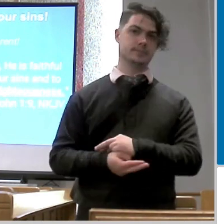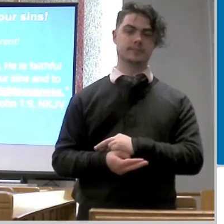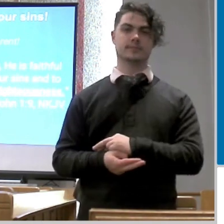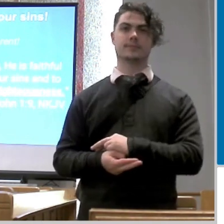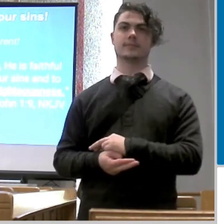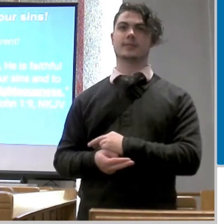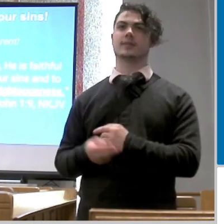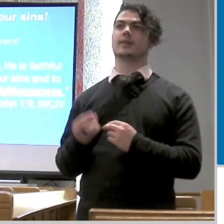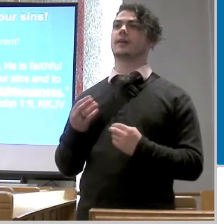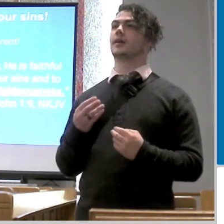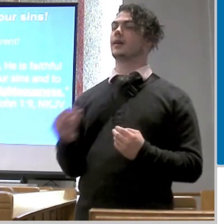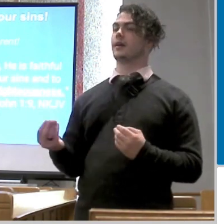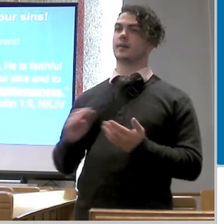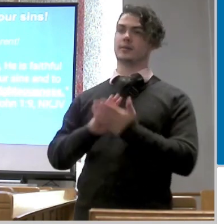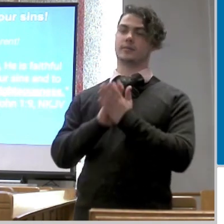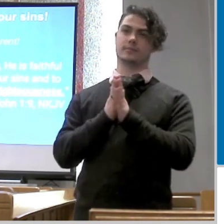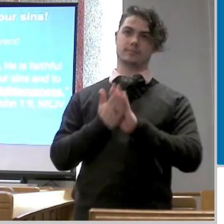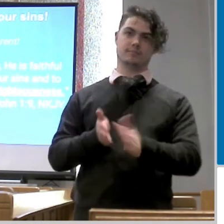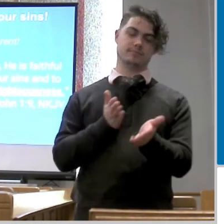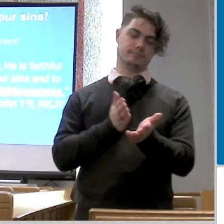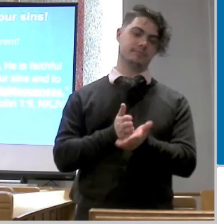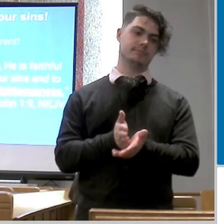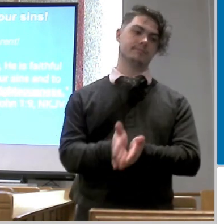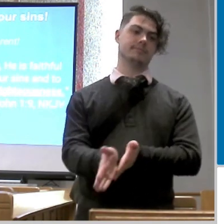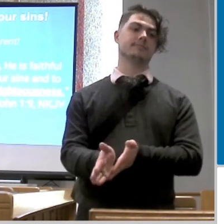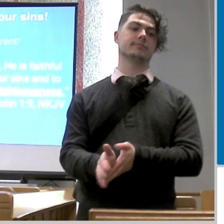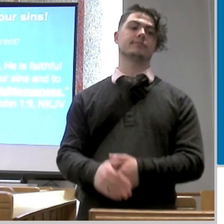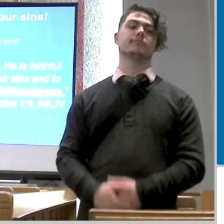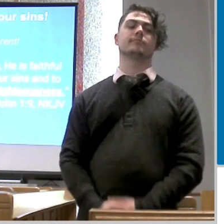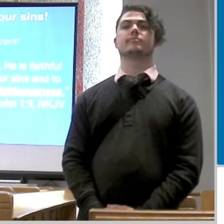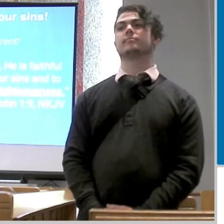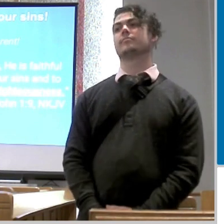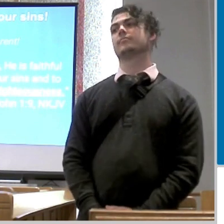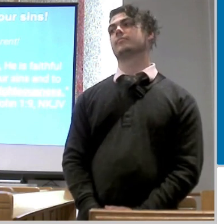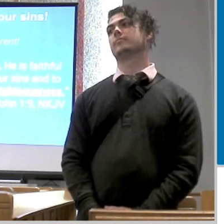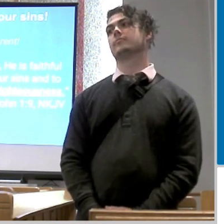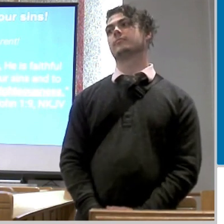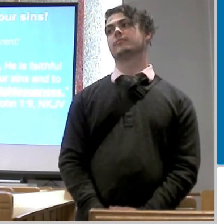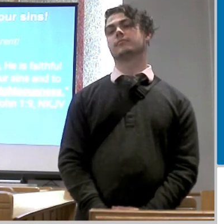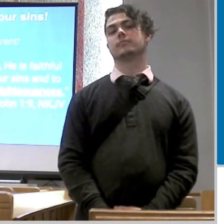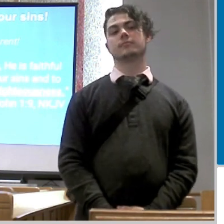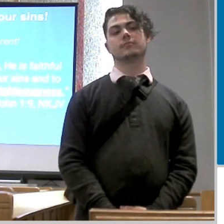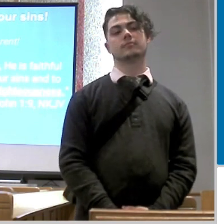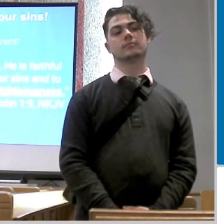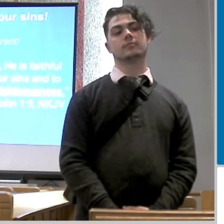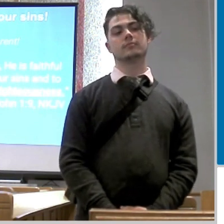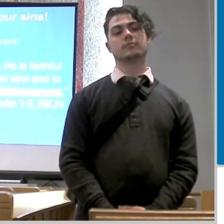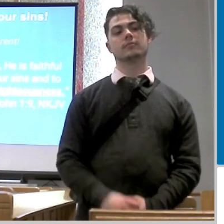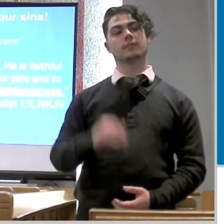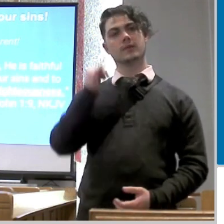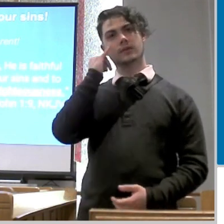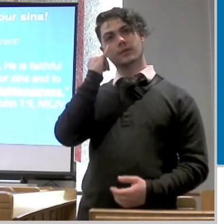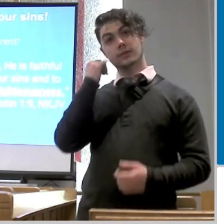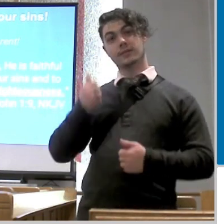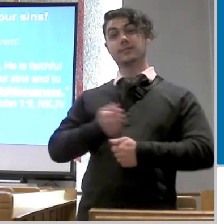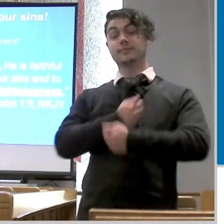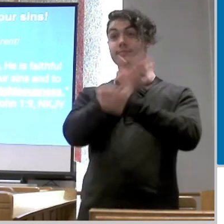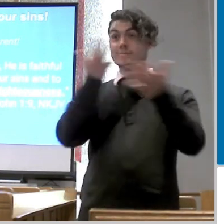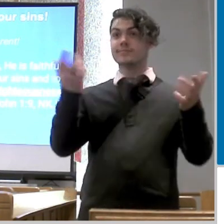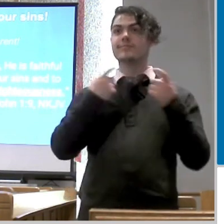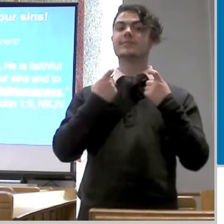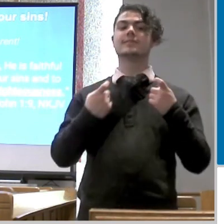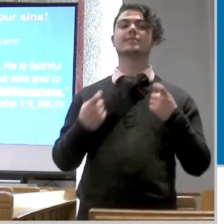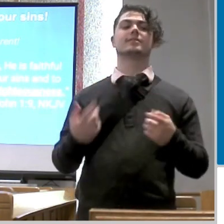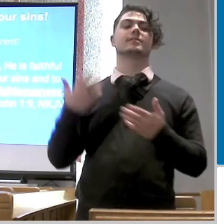regrets and promotes life right we need to confess it says here if we confess our sins he is faithful and